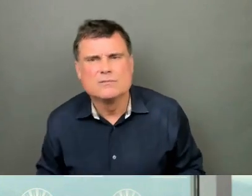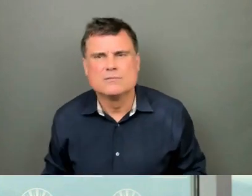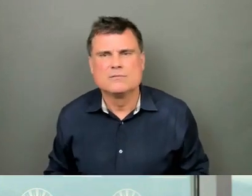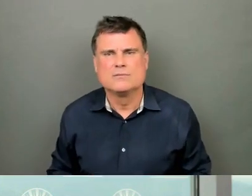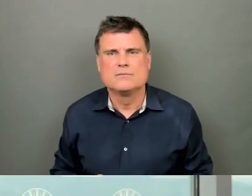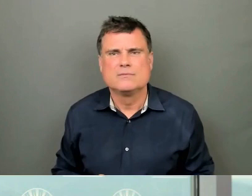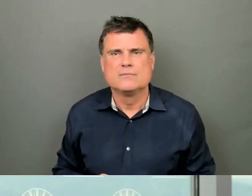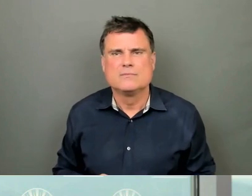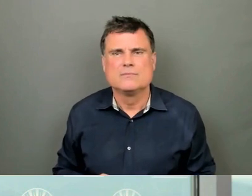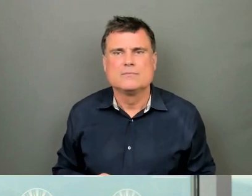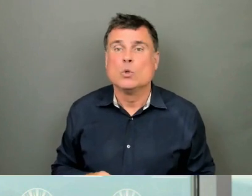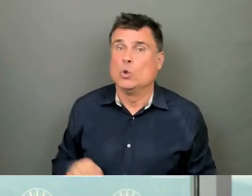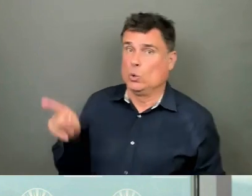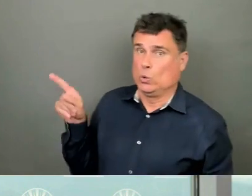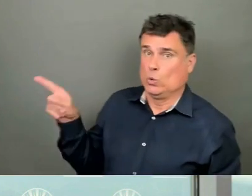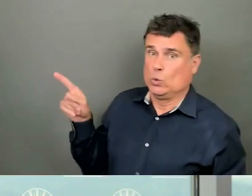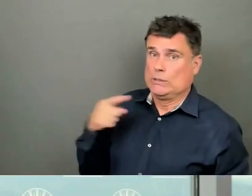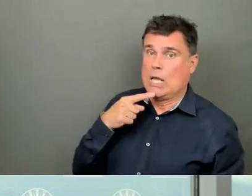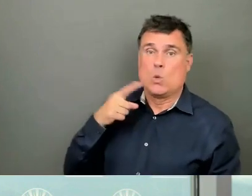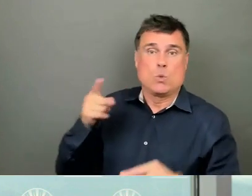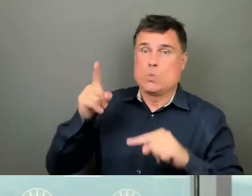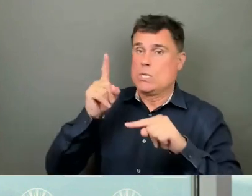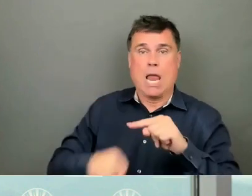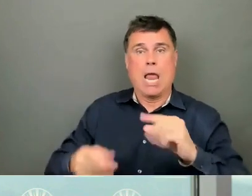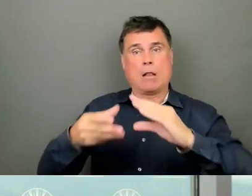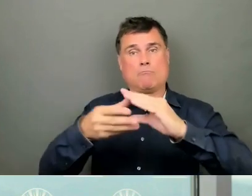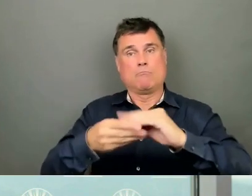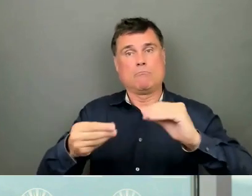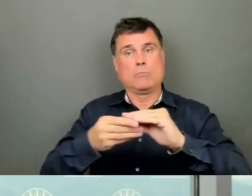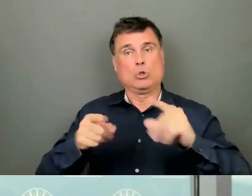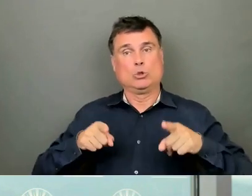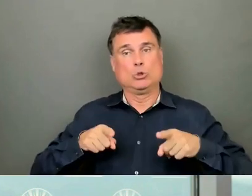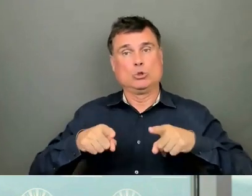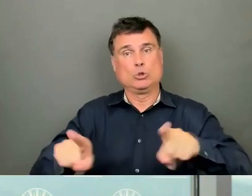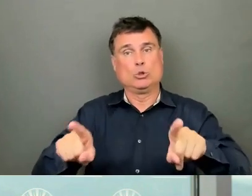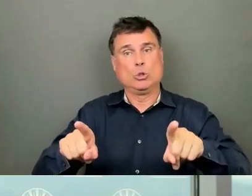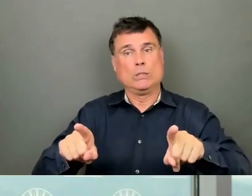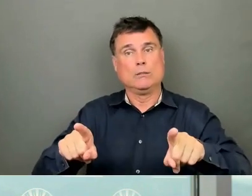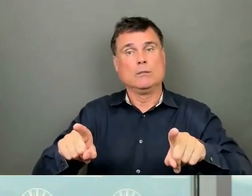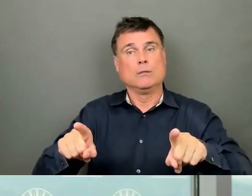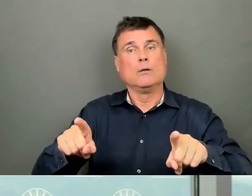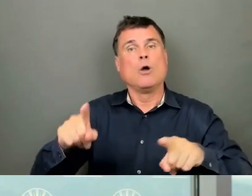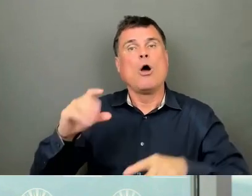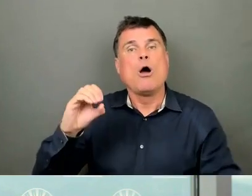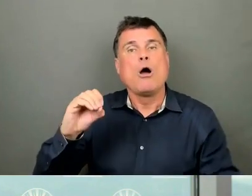refraining from witness evidence, from commenting on witness evidence of the calling commission? Right, Graham.